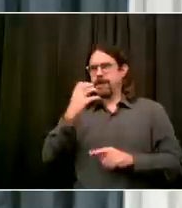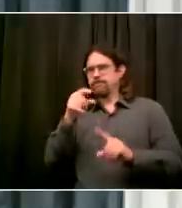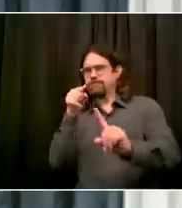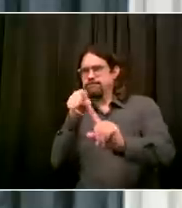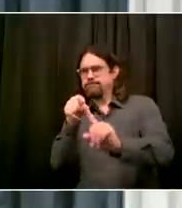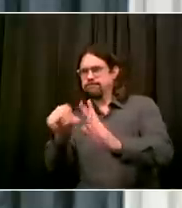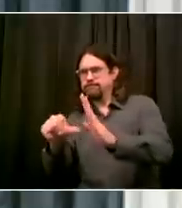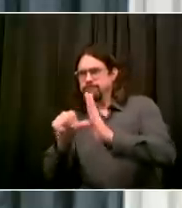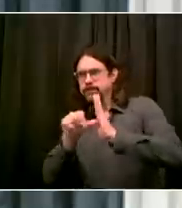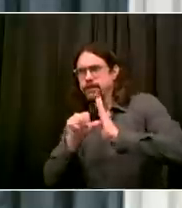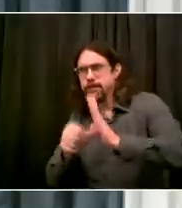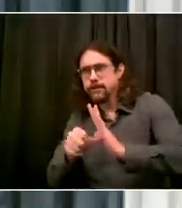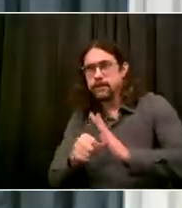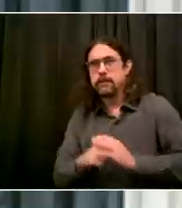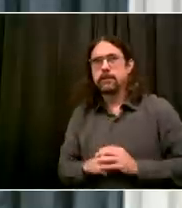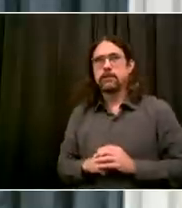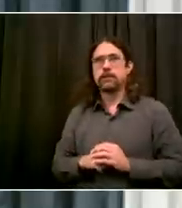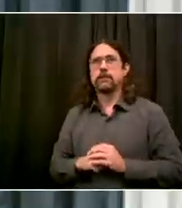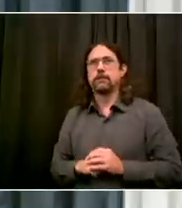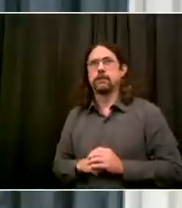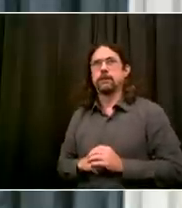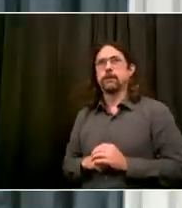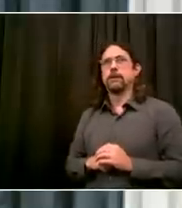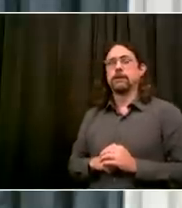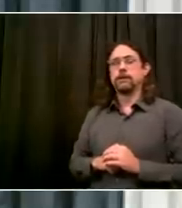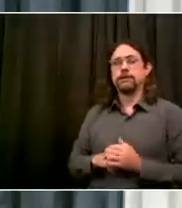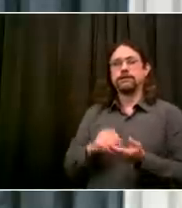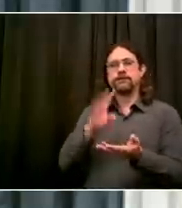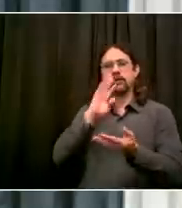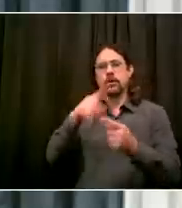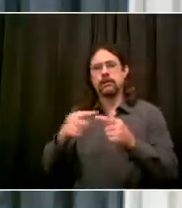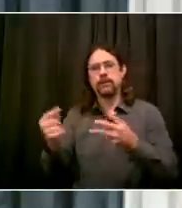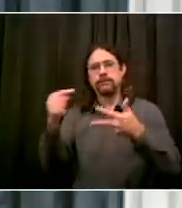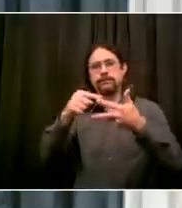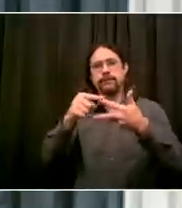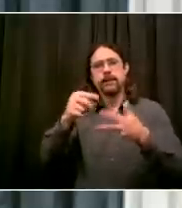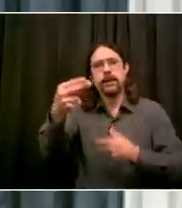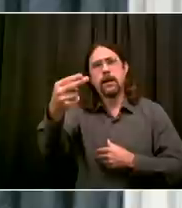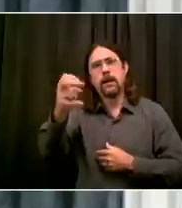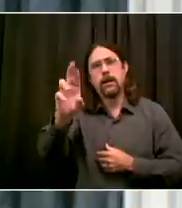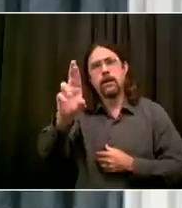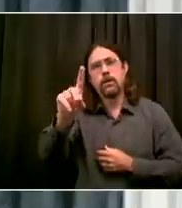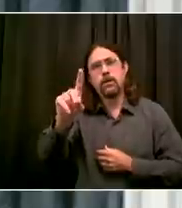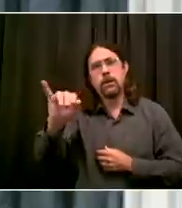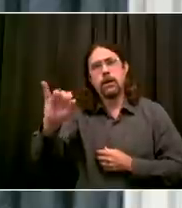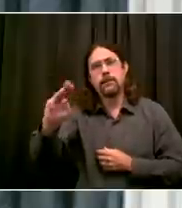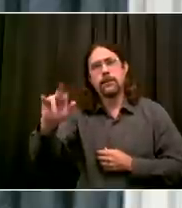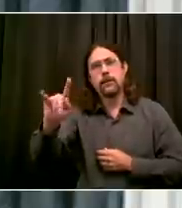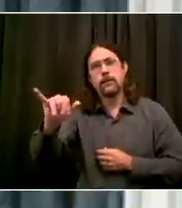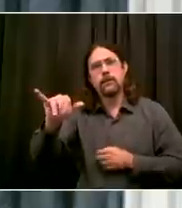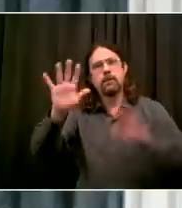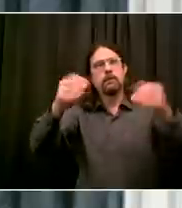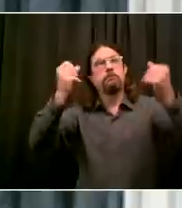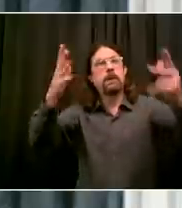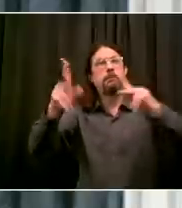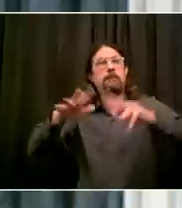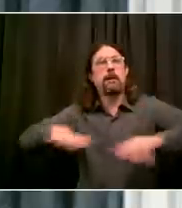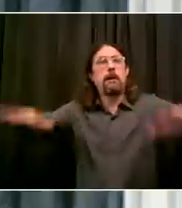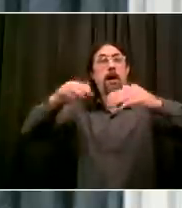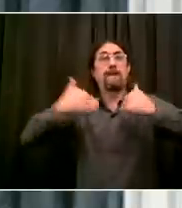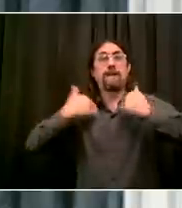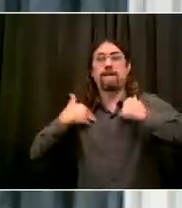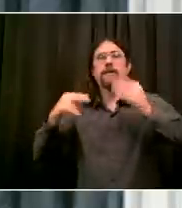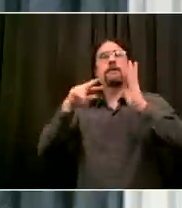in these neighborhoods, that means, unfortunately, there are still so many people who are susceptible to the